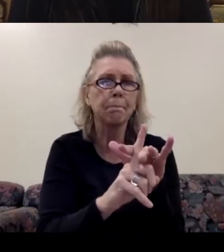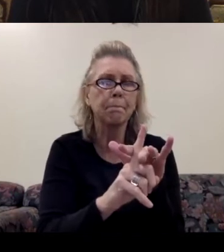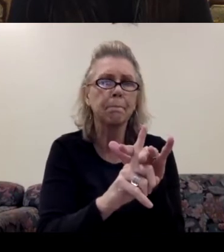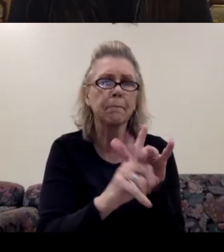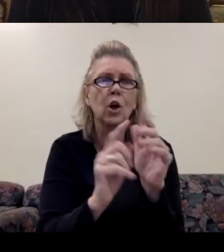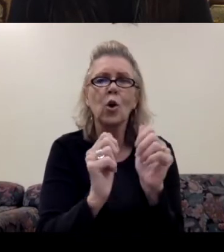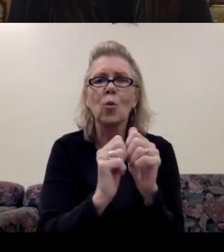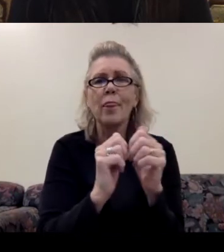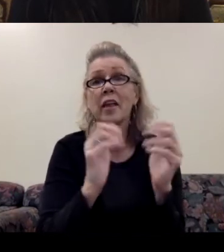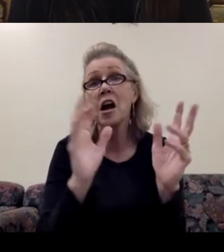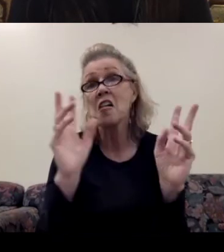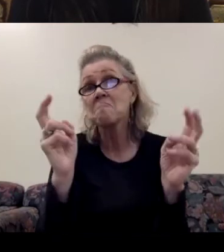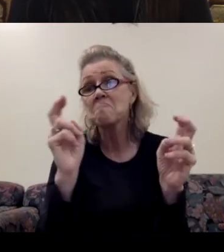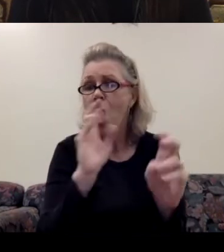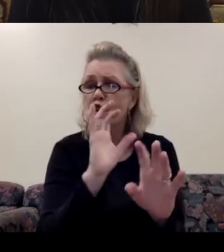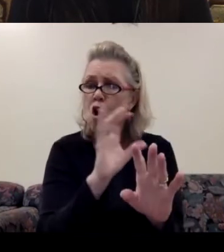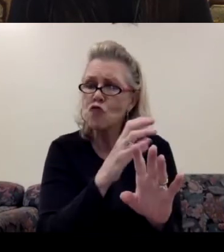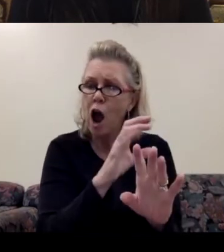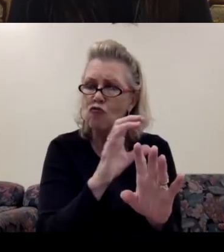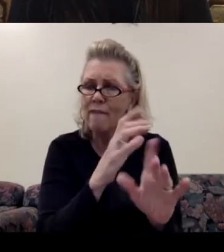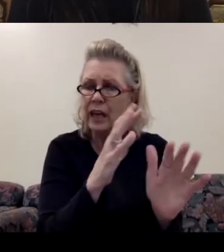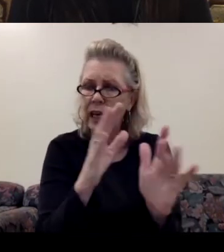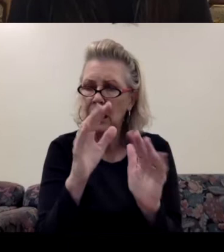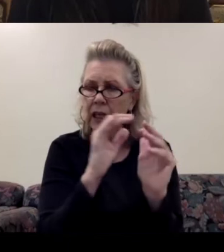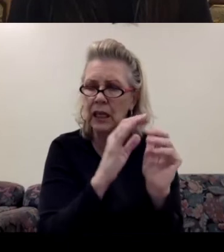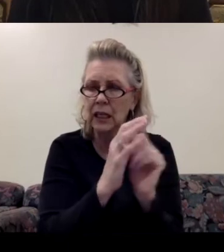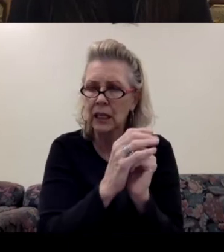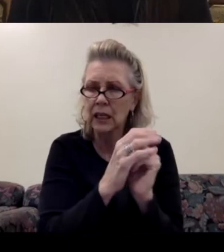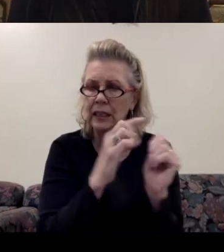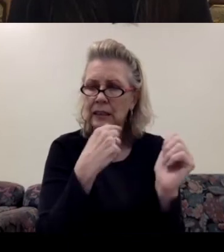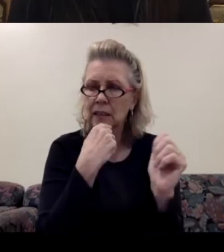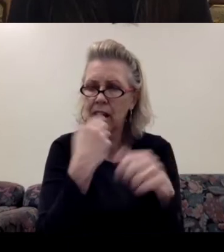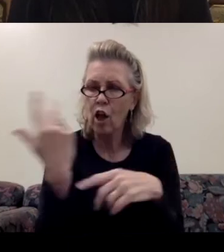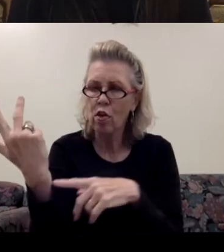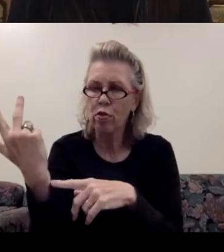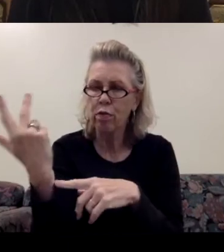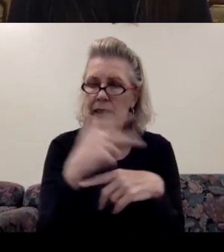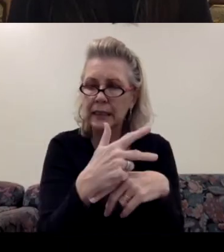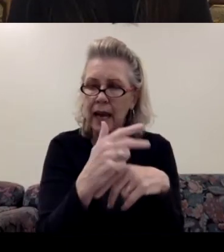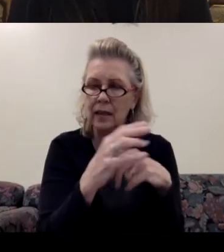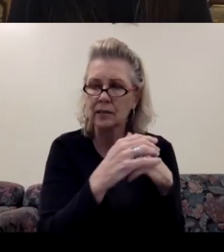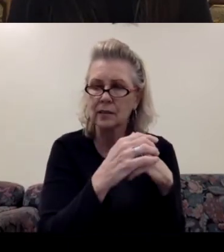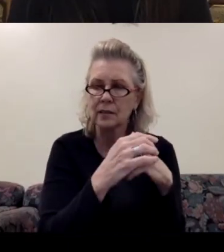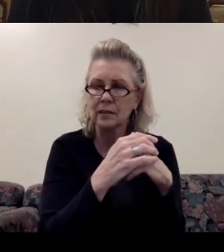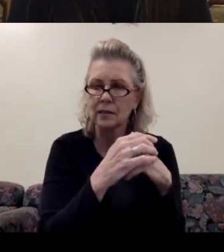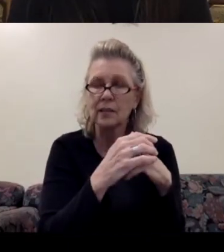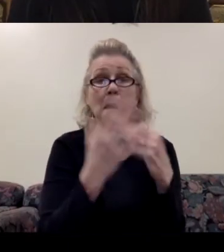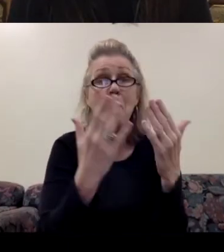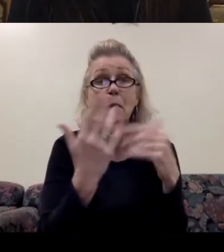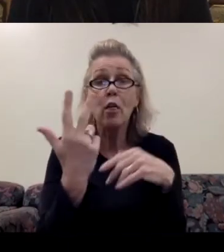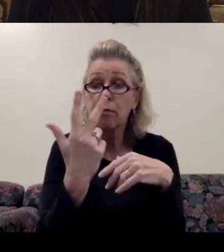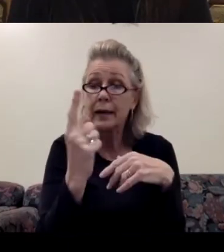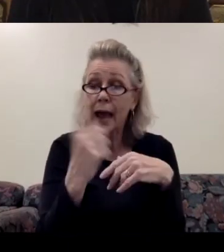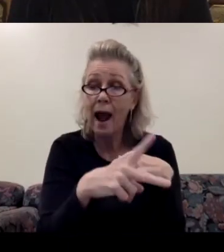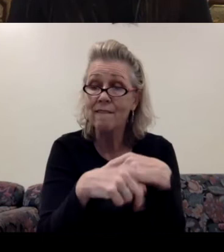a choreography. And they say three days, maybe three and a half days cause it's